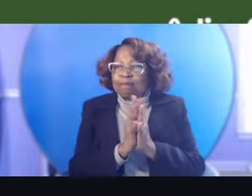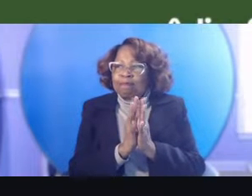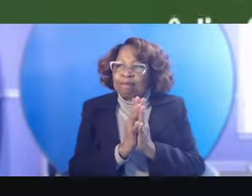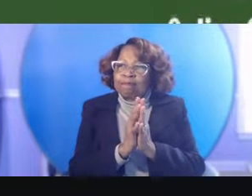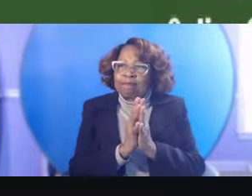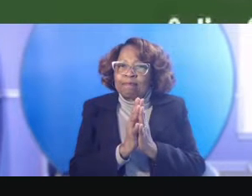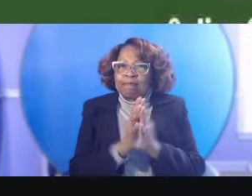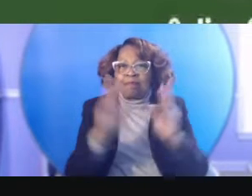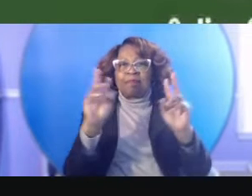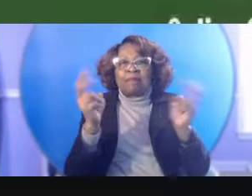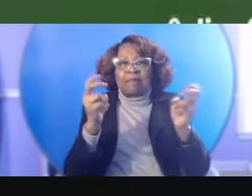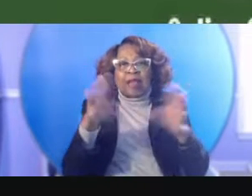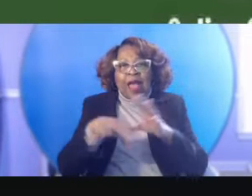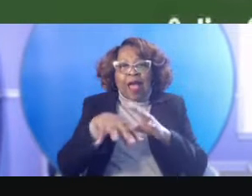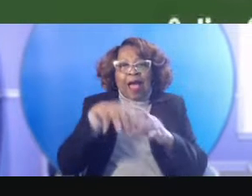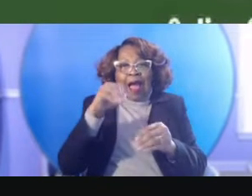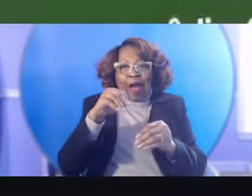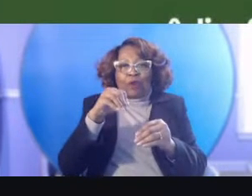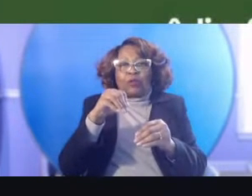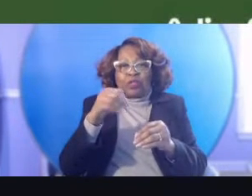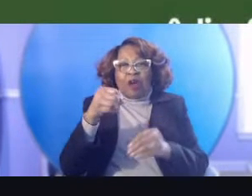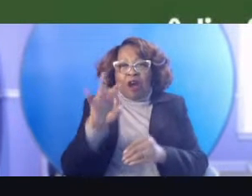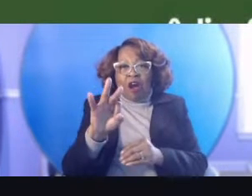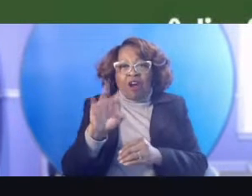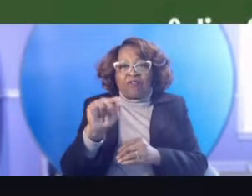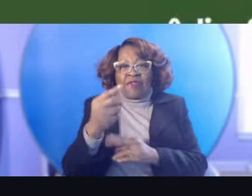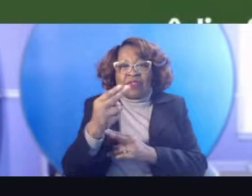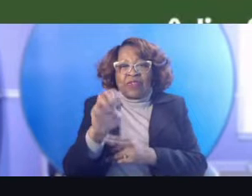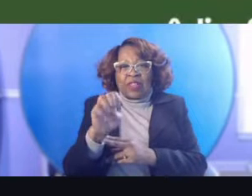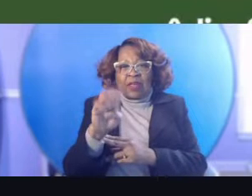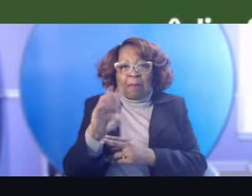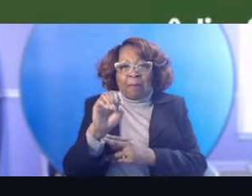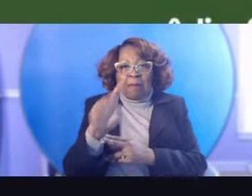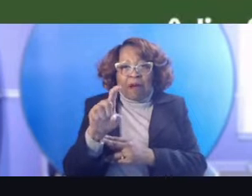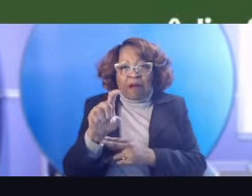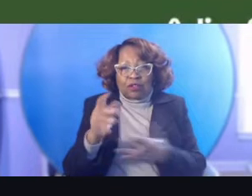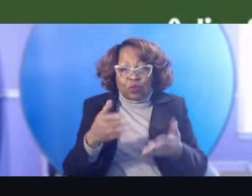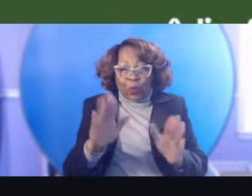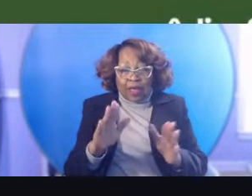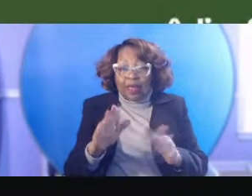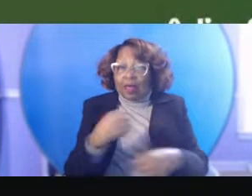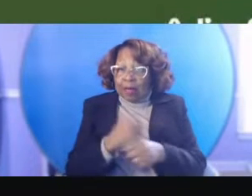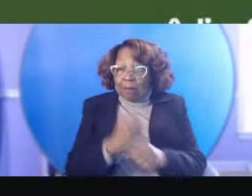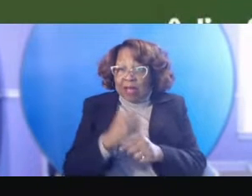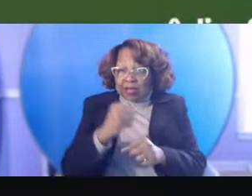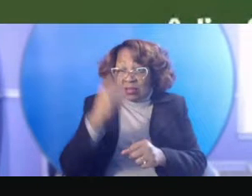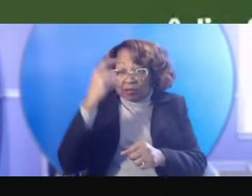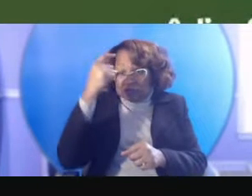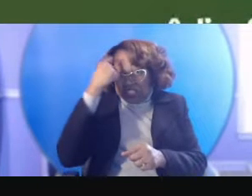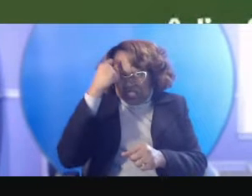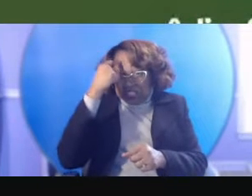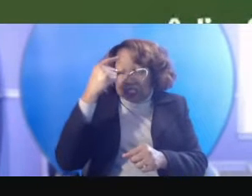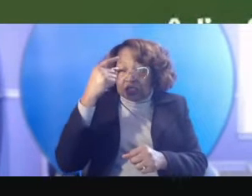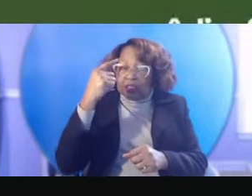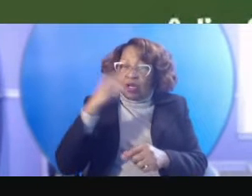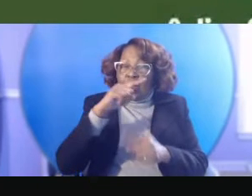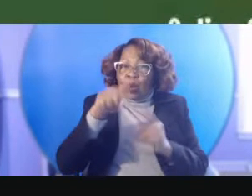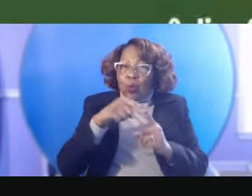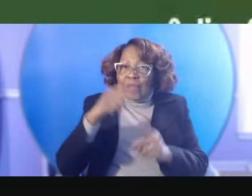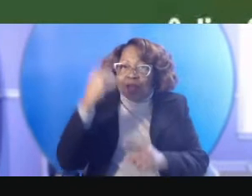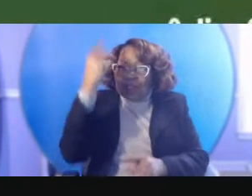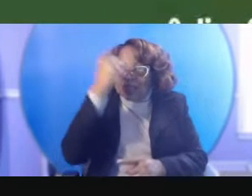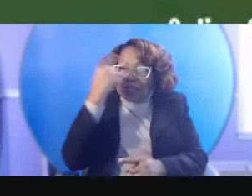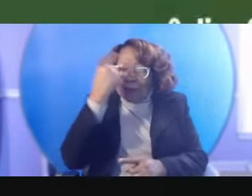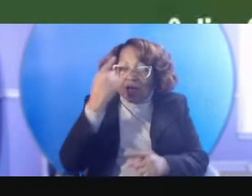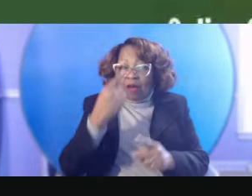out of the box way. And everything makes sense in my head. And it makes sense when we get into practice, but when trying